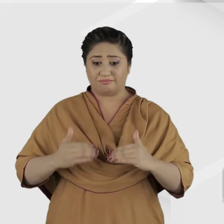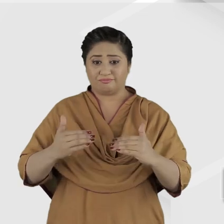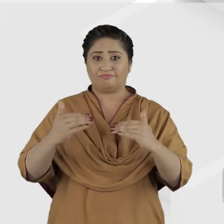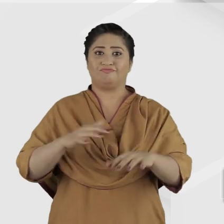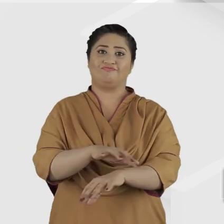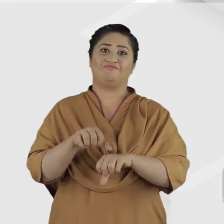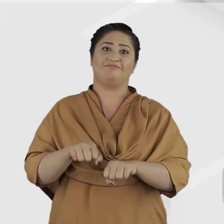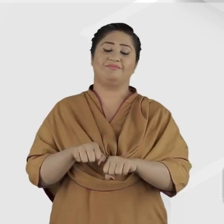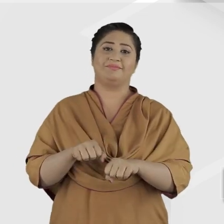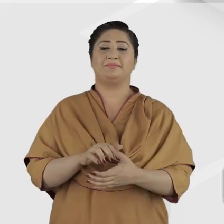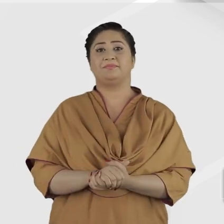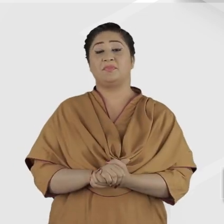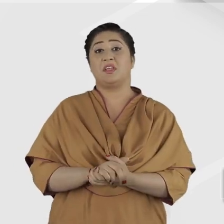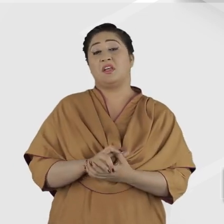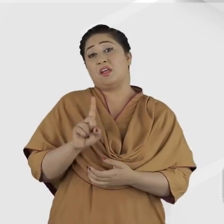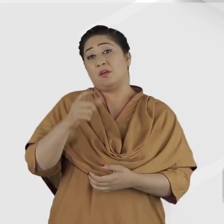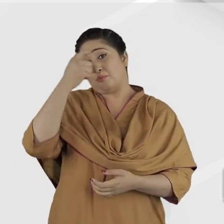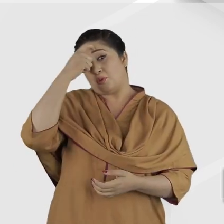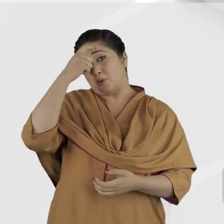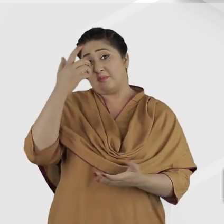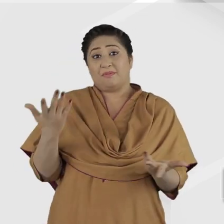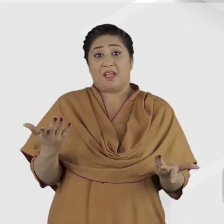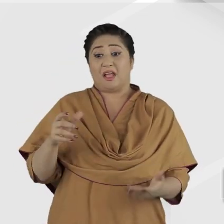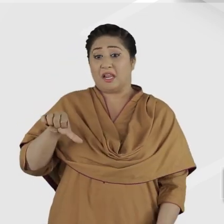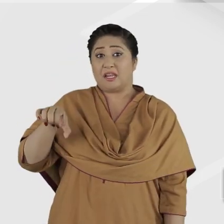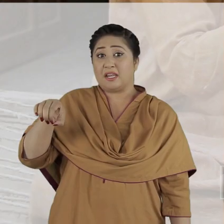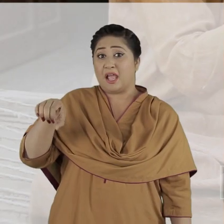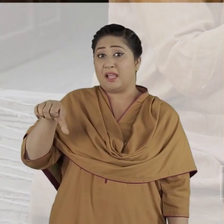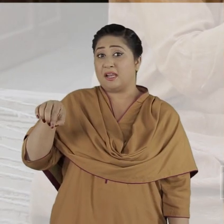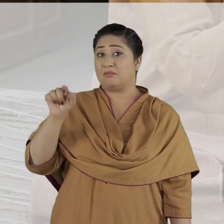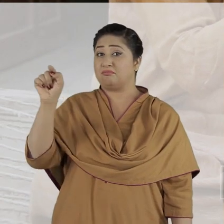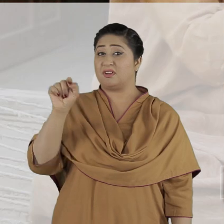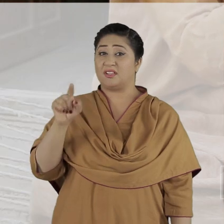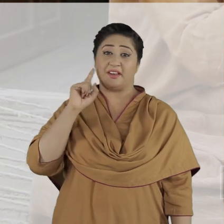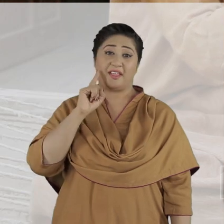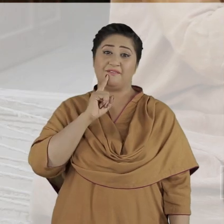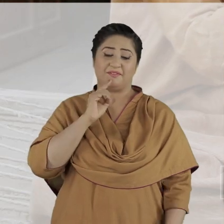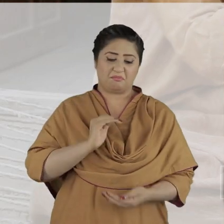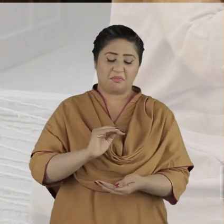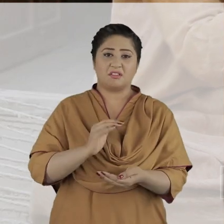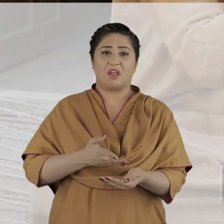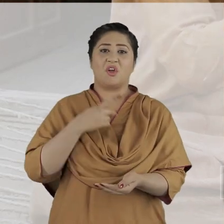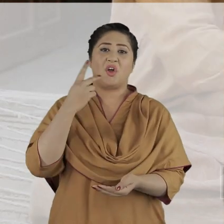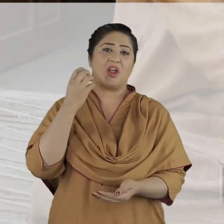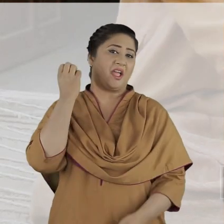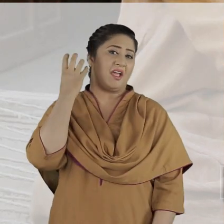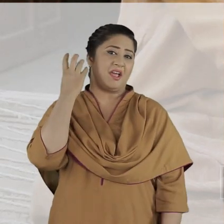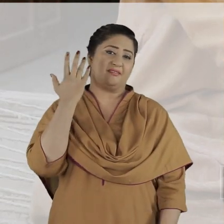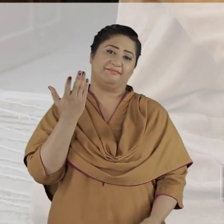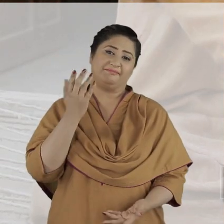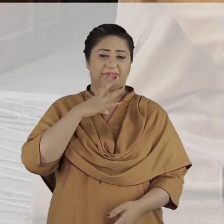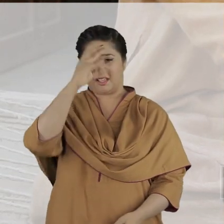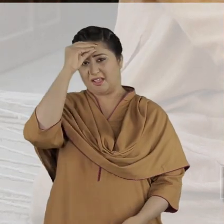with their hearing peers. But the problem is that 90% of deaf children are born to